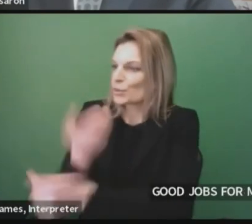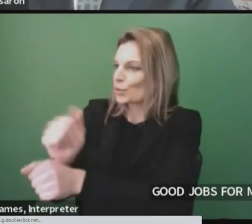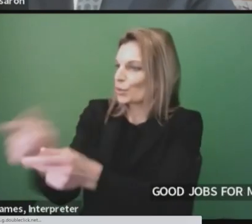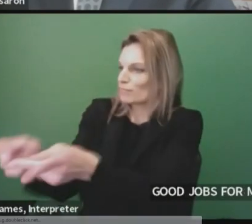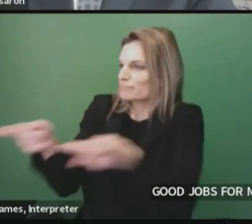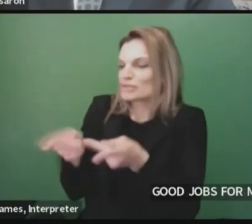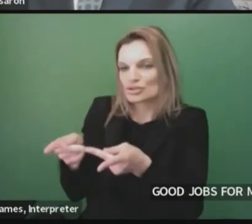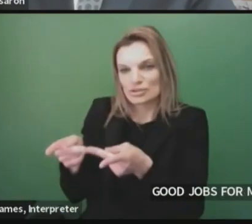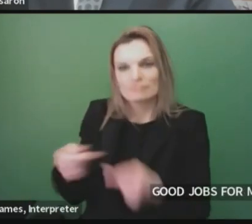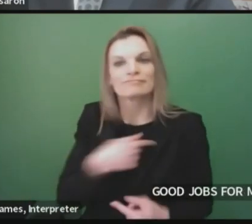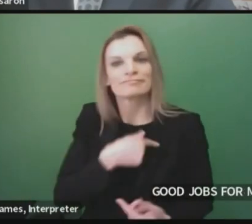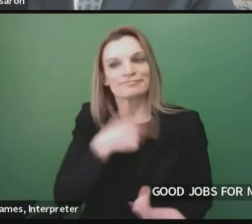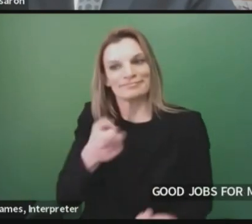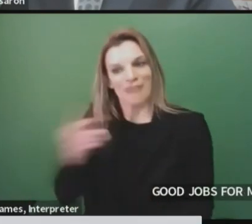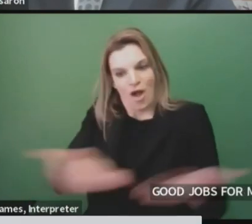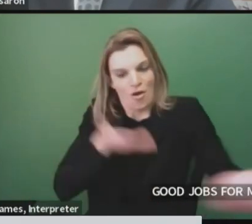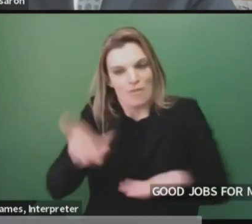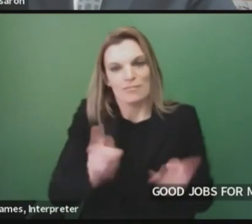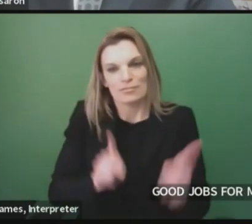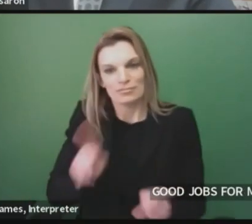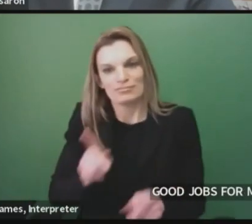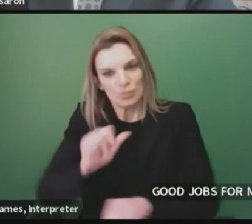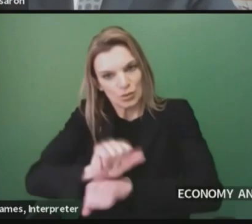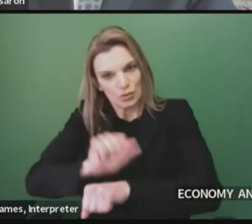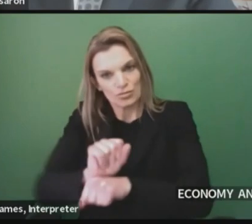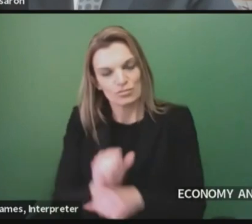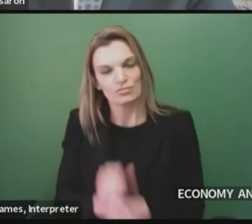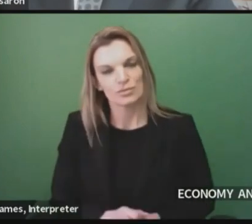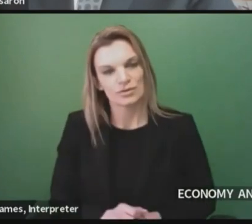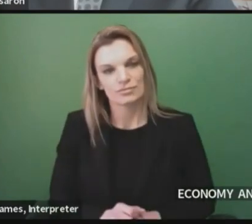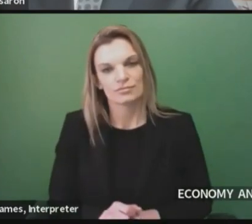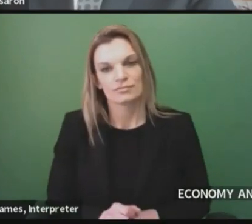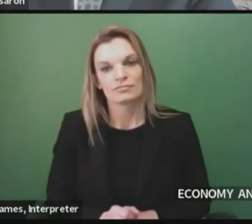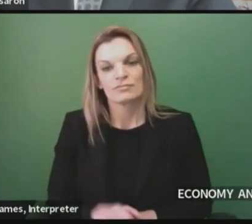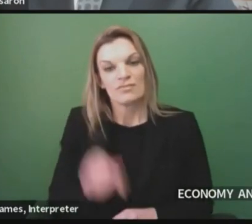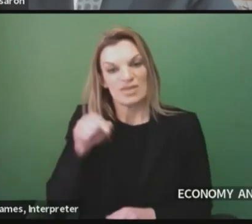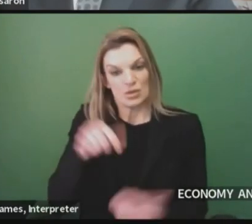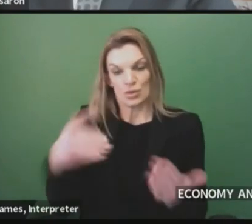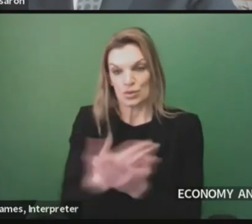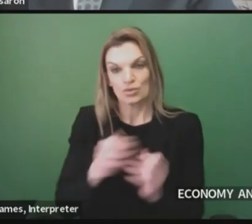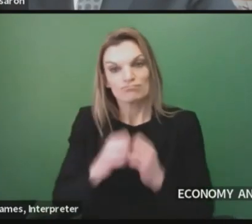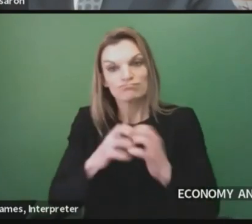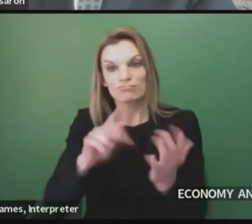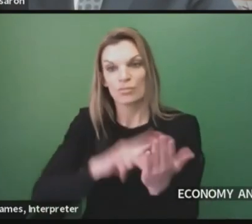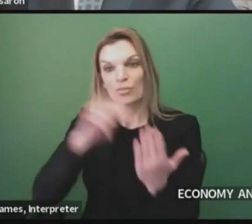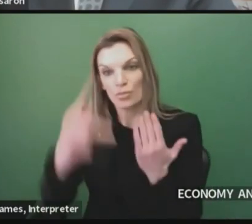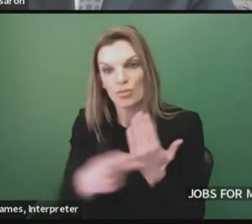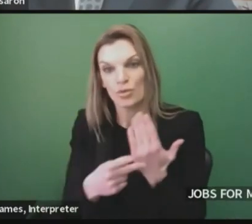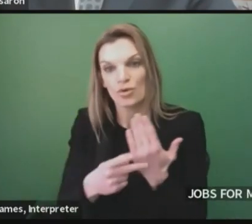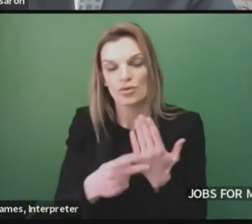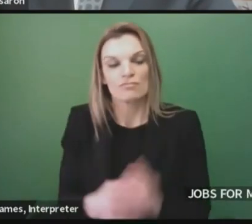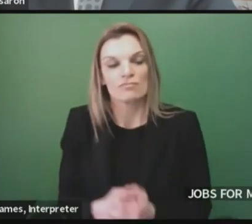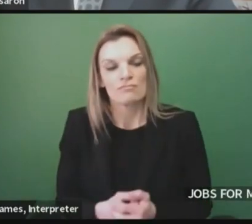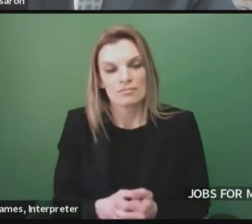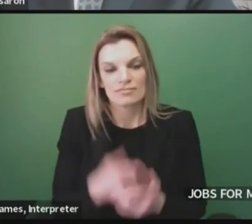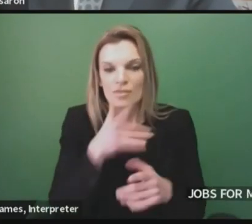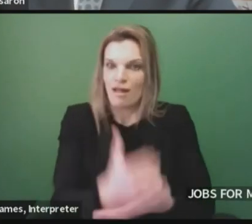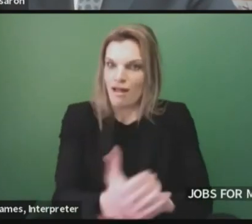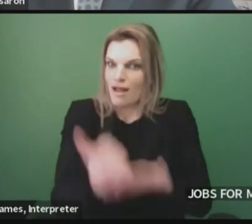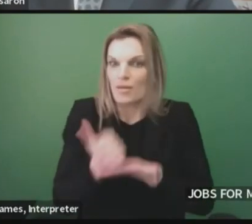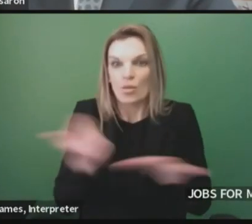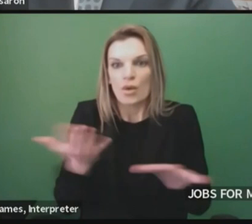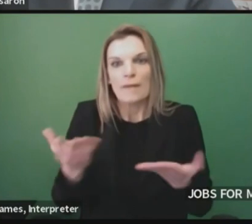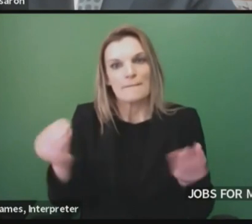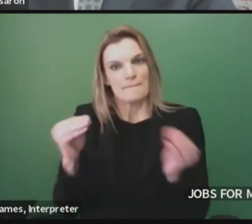The Good Jobs for Michigan program provides Michigan businesses with a crucial tool to create jobs and thrive in our state.